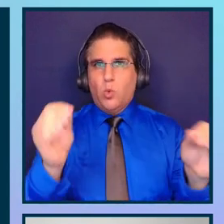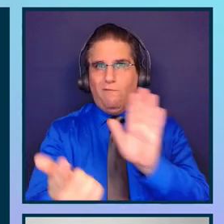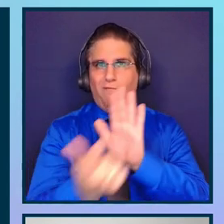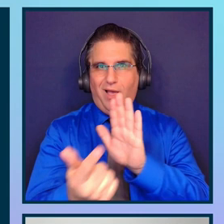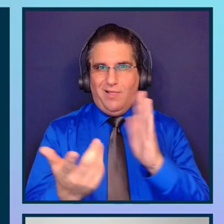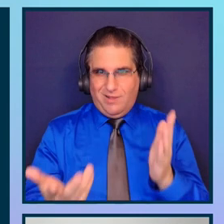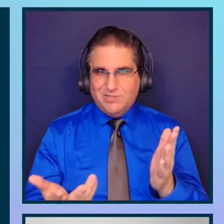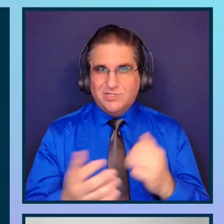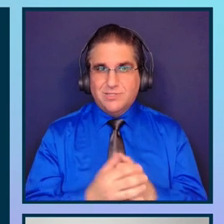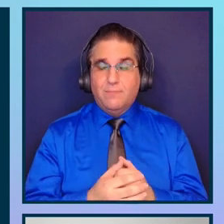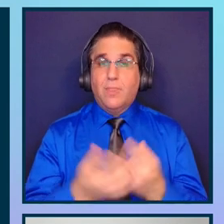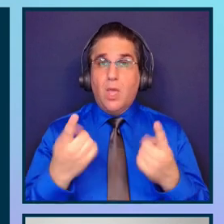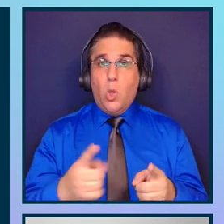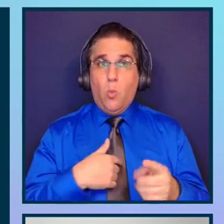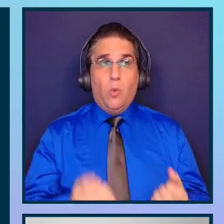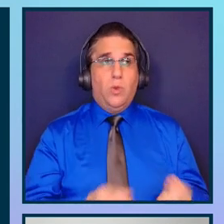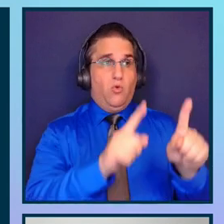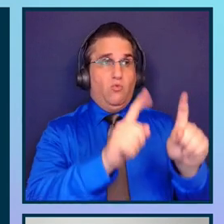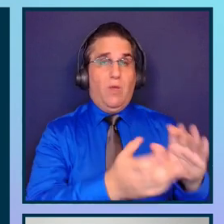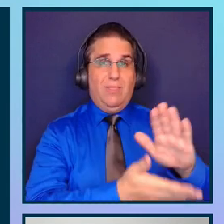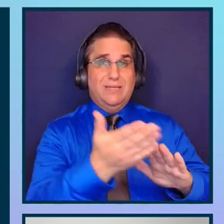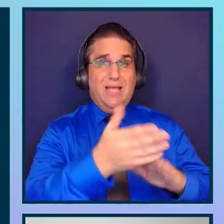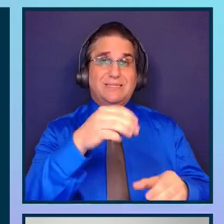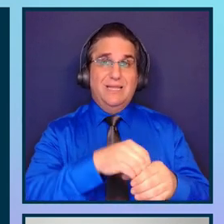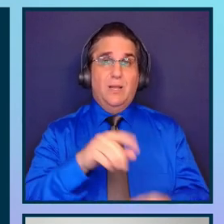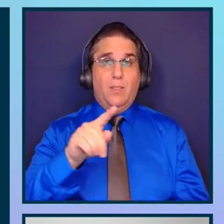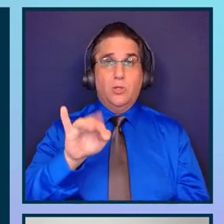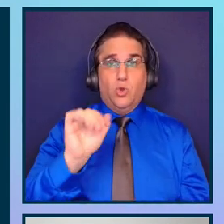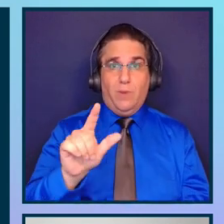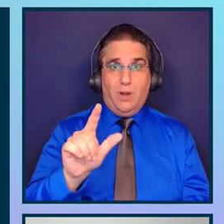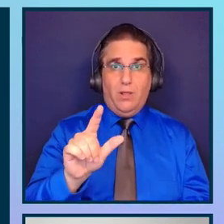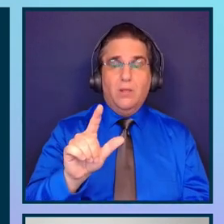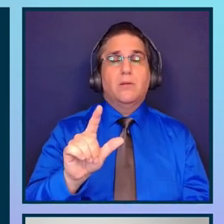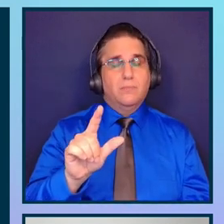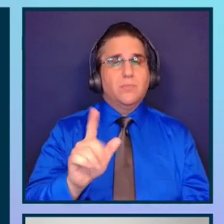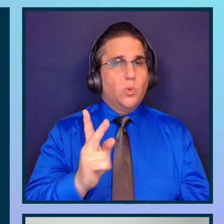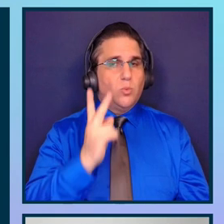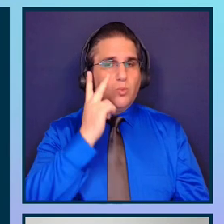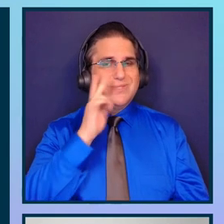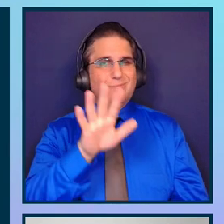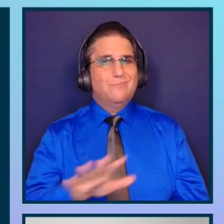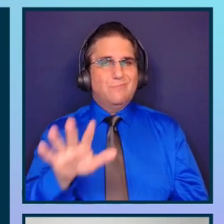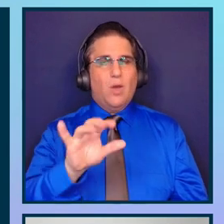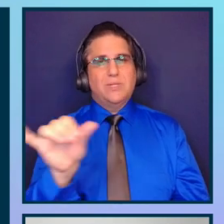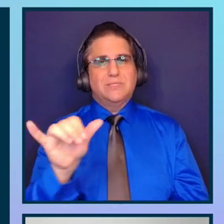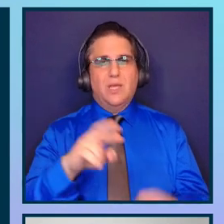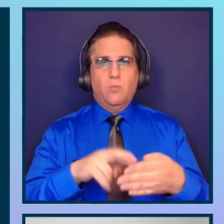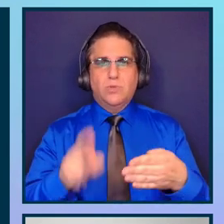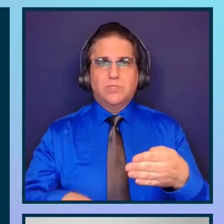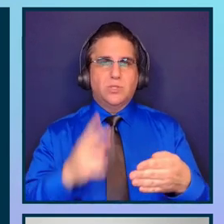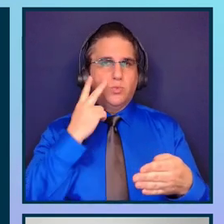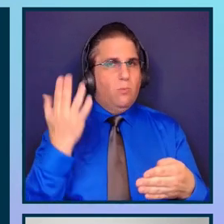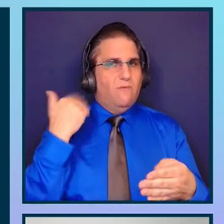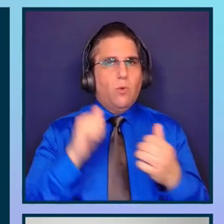When we run the test in the terminal, we are going to see pretty much the same results that we saw